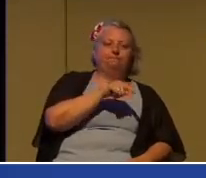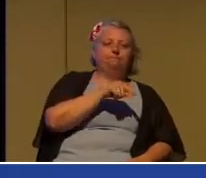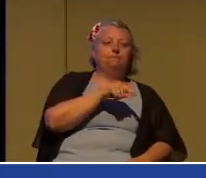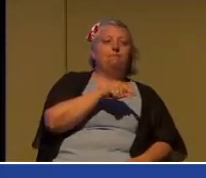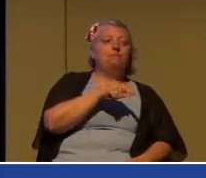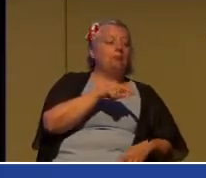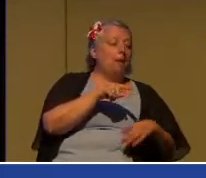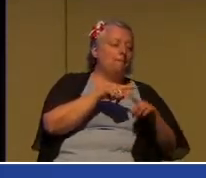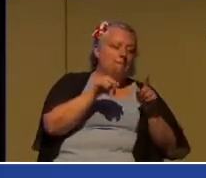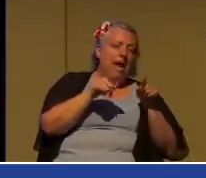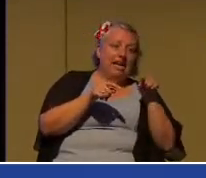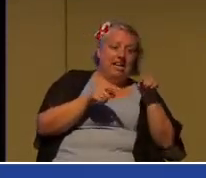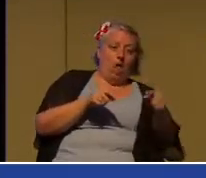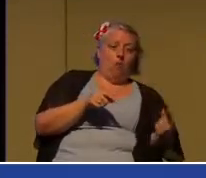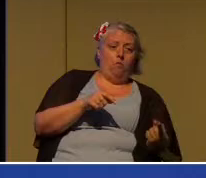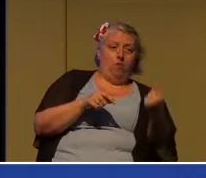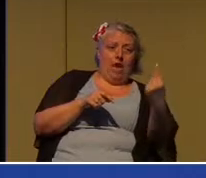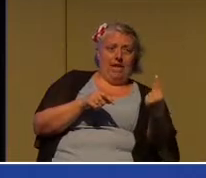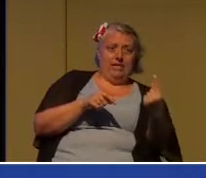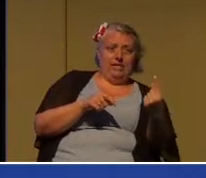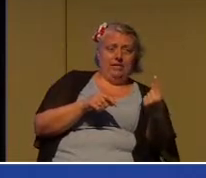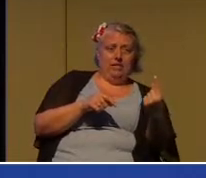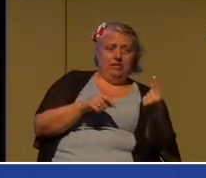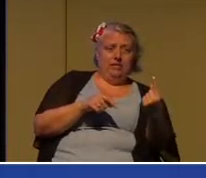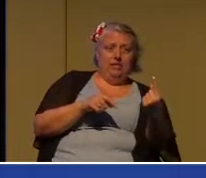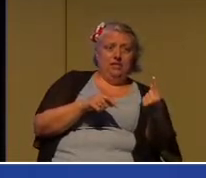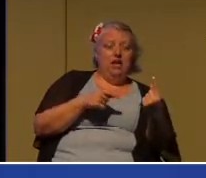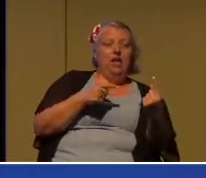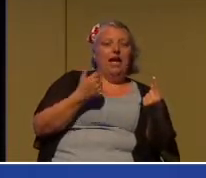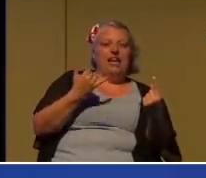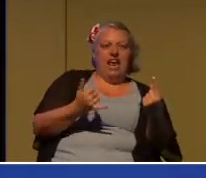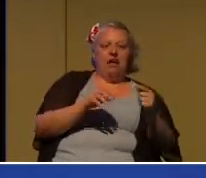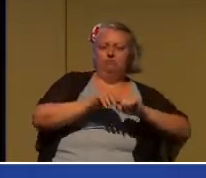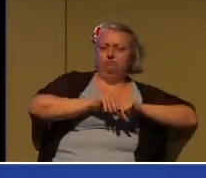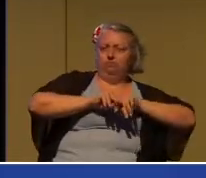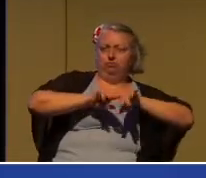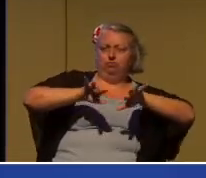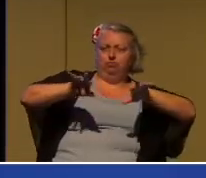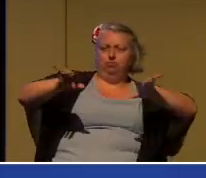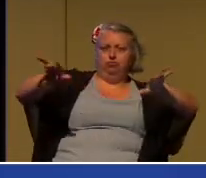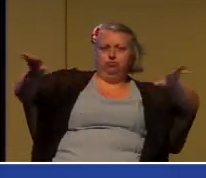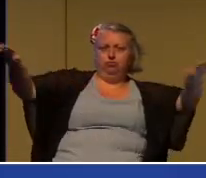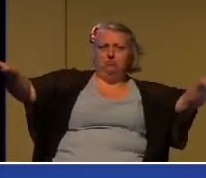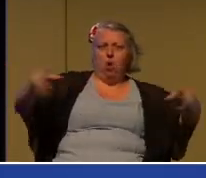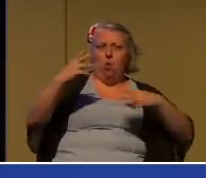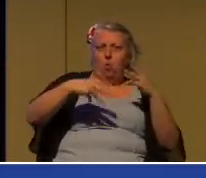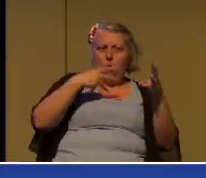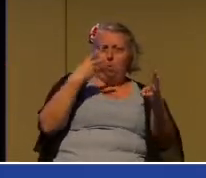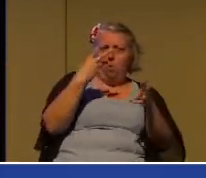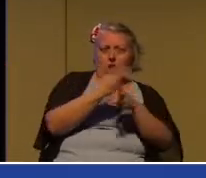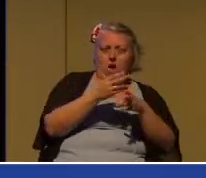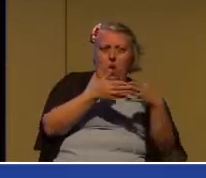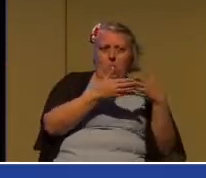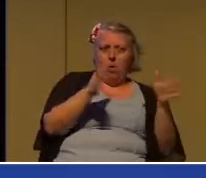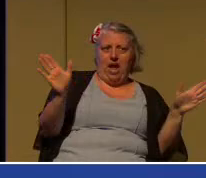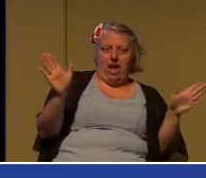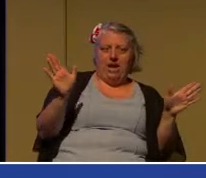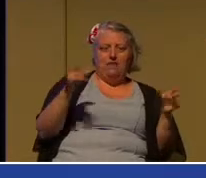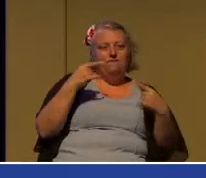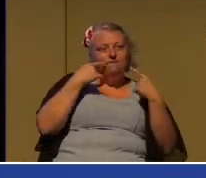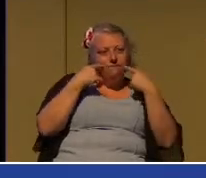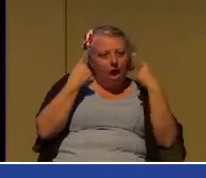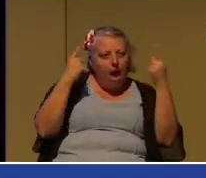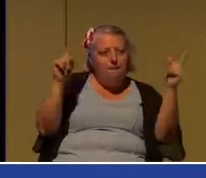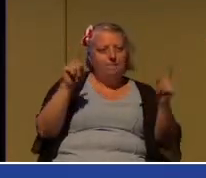the first one to go into China when China opened up to Western establishments. Would have never happened